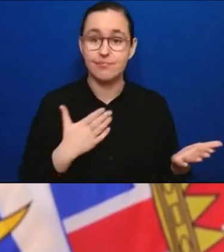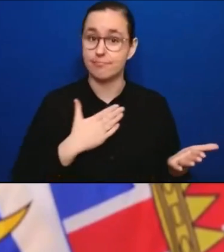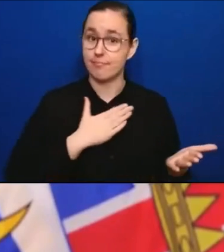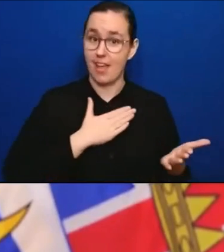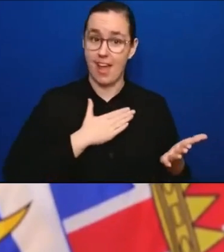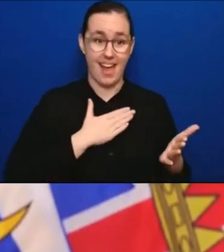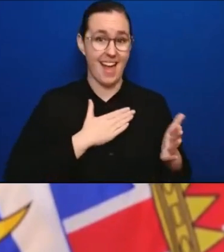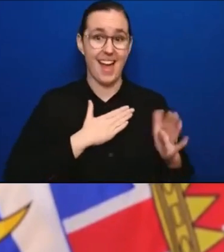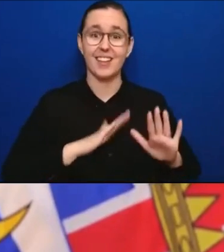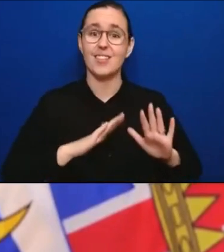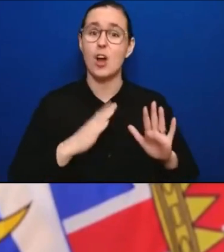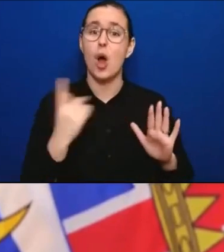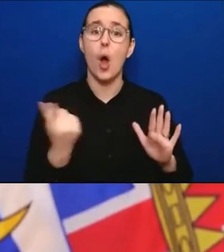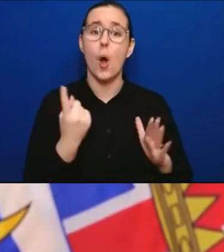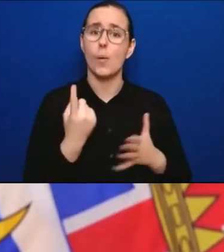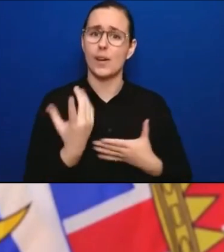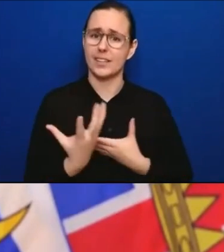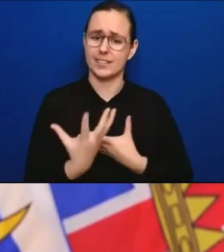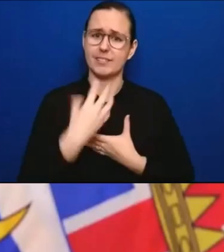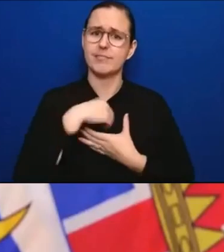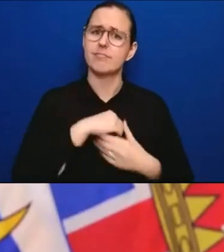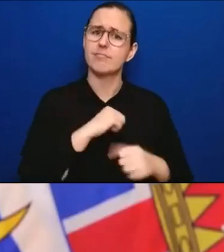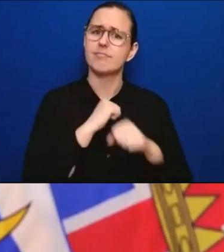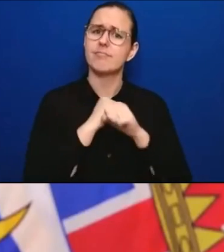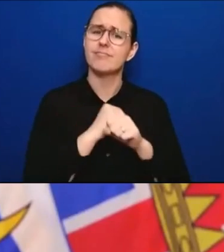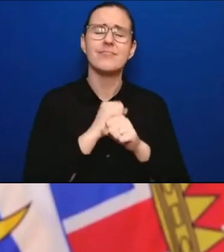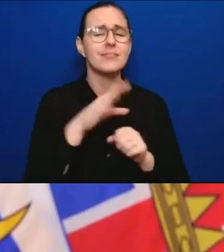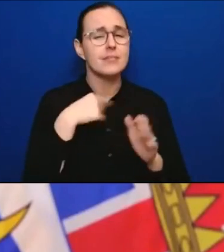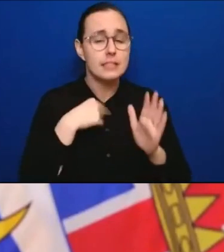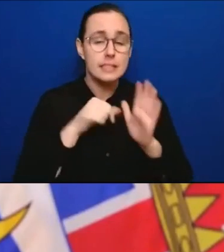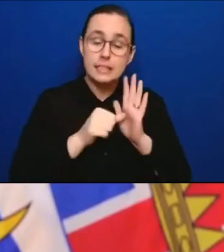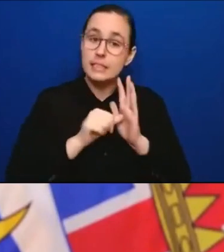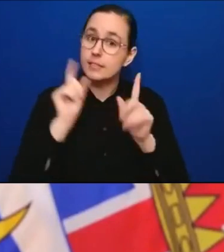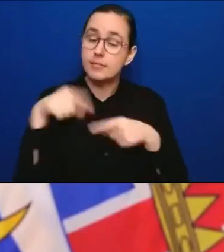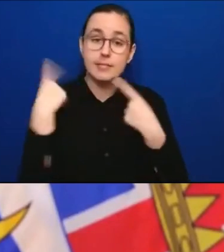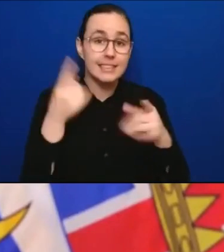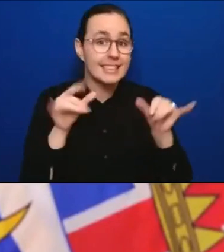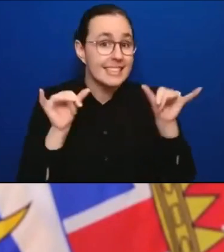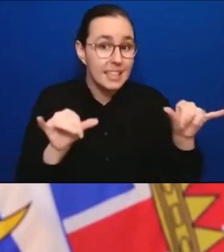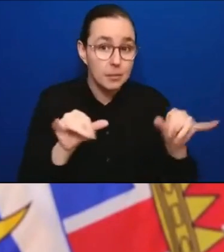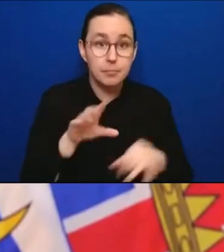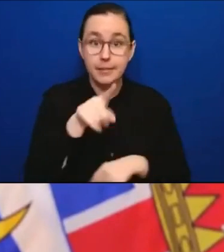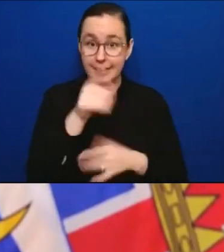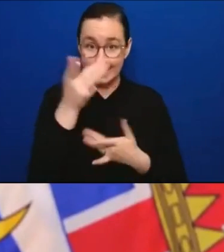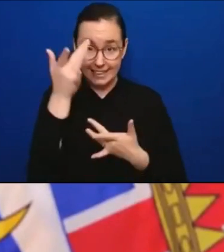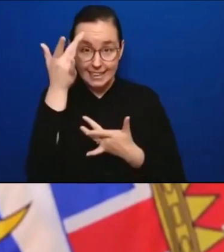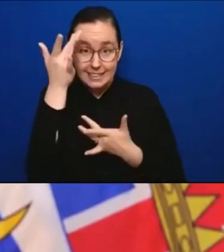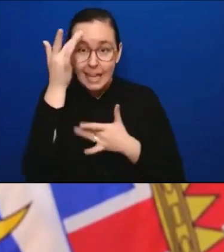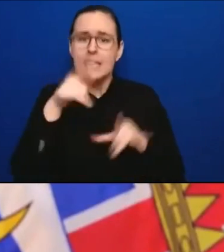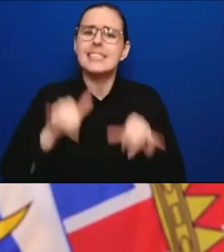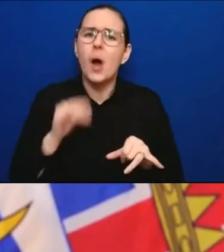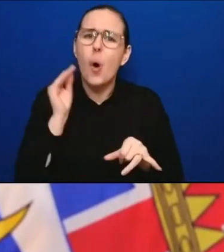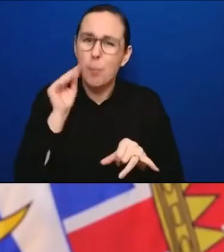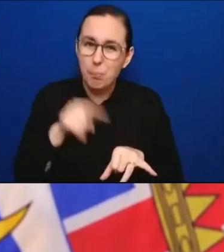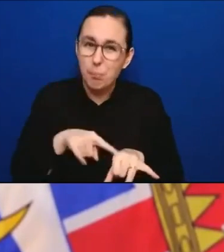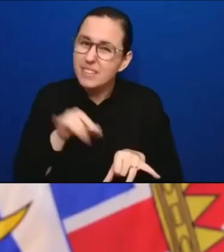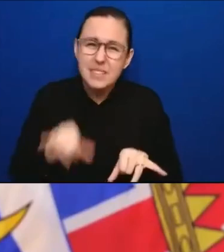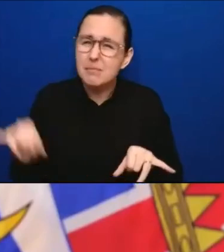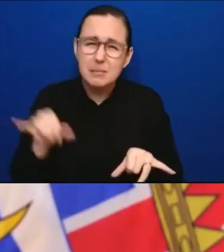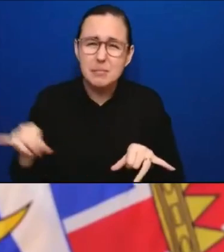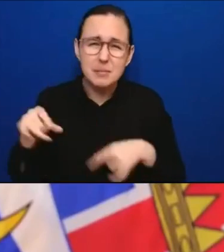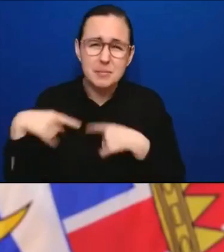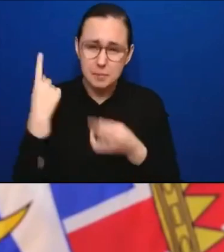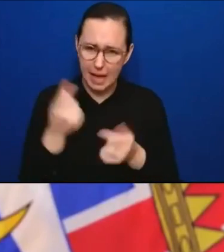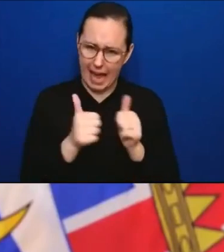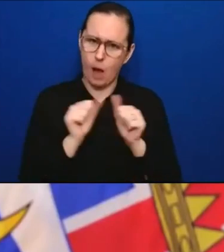you know, these are the things that I've said hundreds and hundreds of times. Things like staying home when you're sick. But how do we facilitate that? Because we have learned that